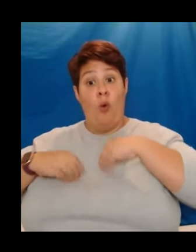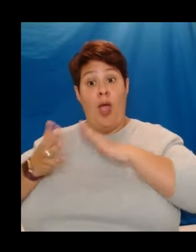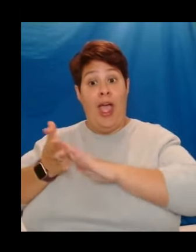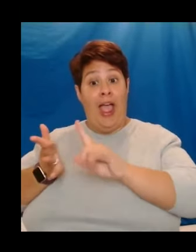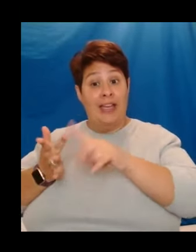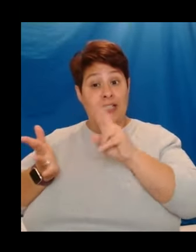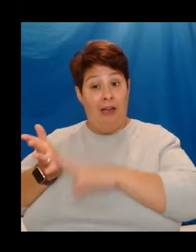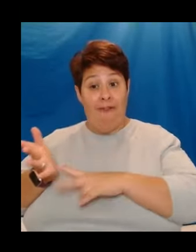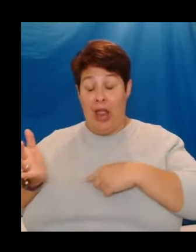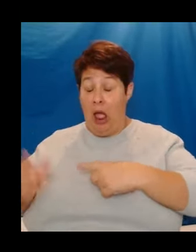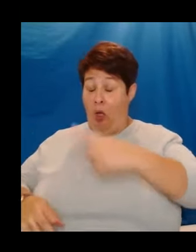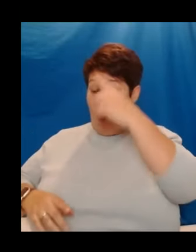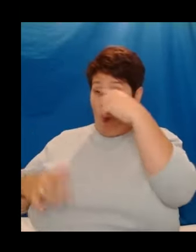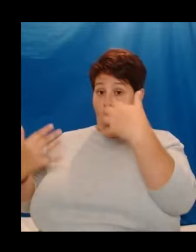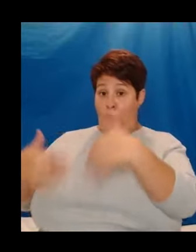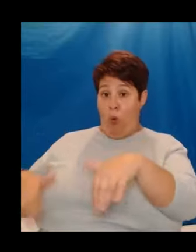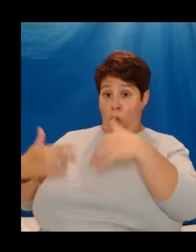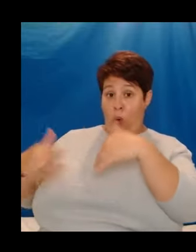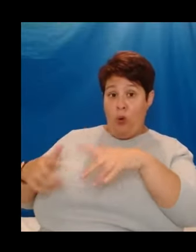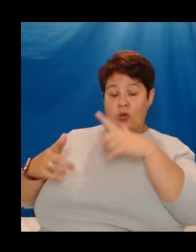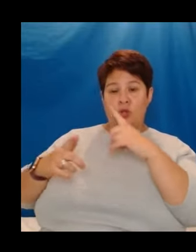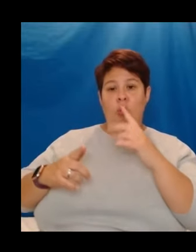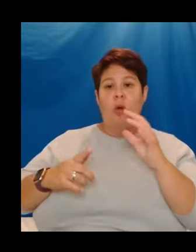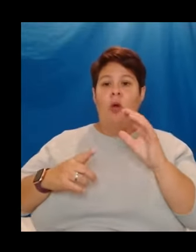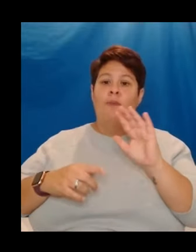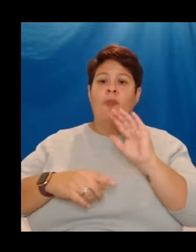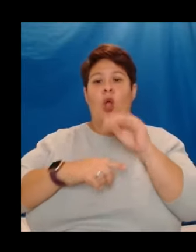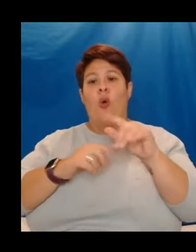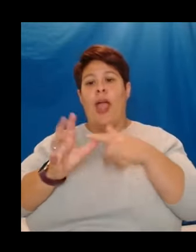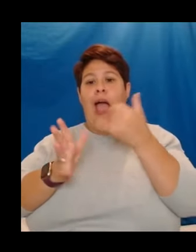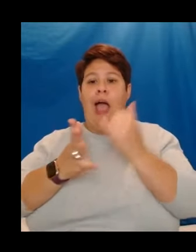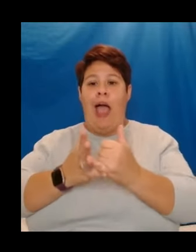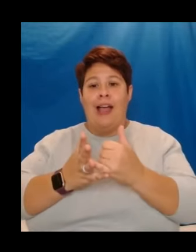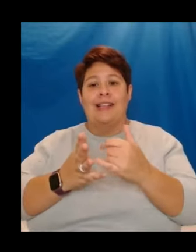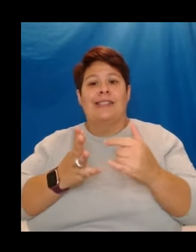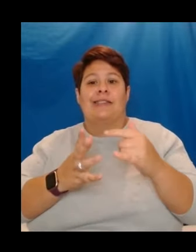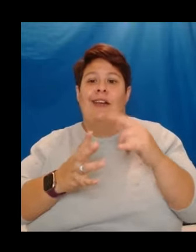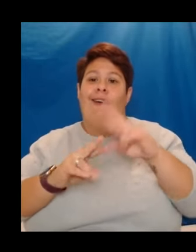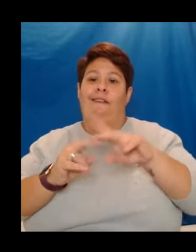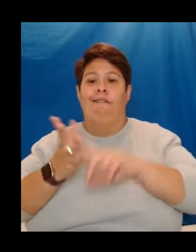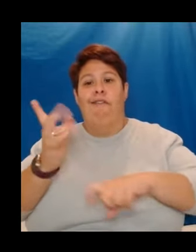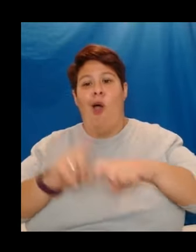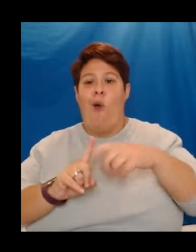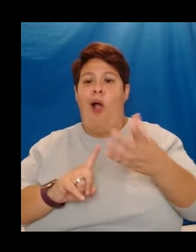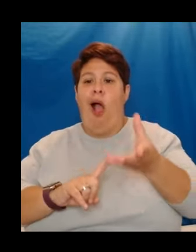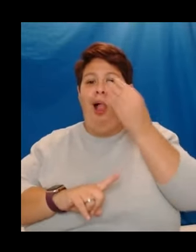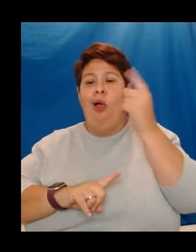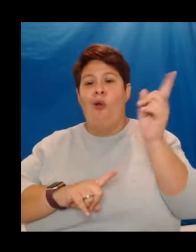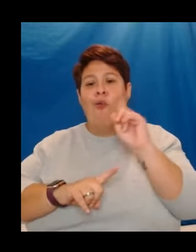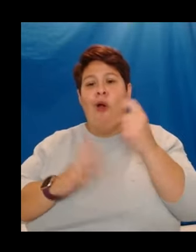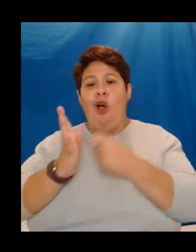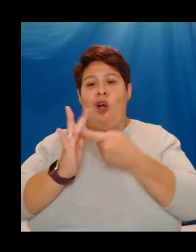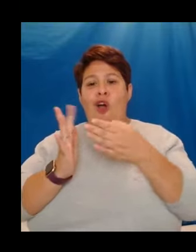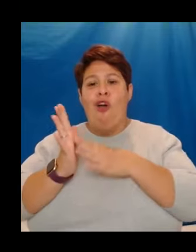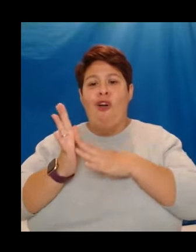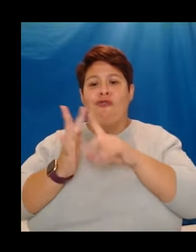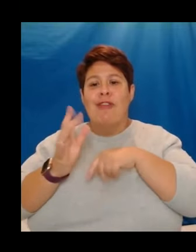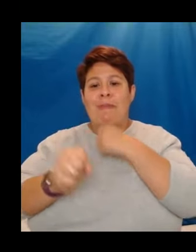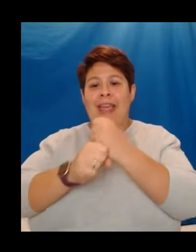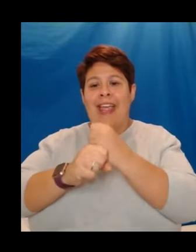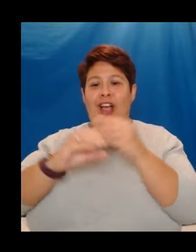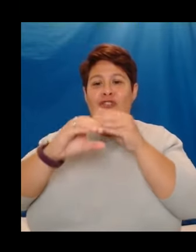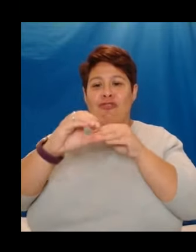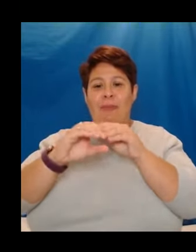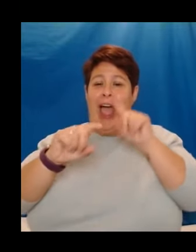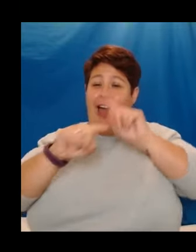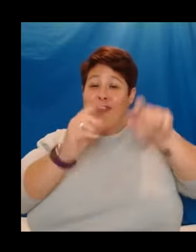astounding, to Queer as Folk during which I learnt about rimming. Thank you, Russell T. Davis. I actually tried to write a dissertation on Queer as Folk